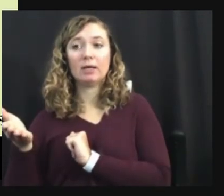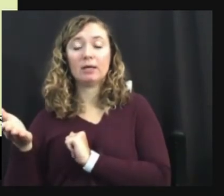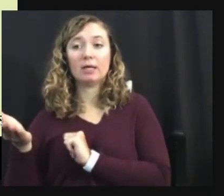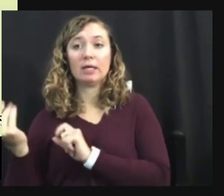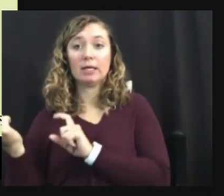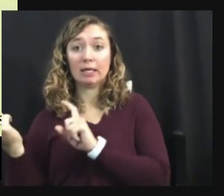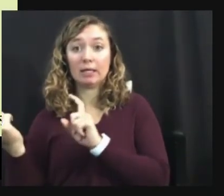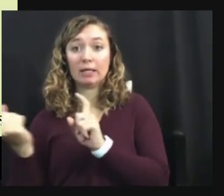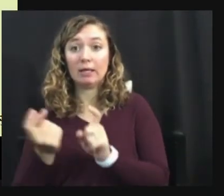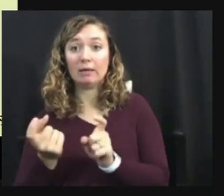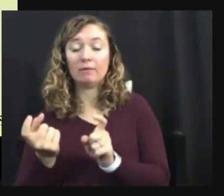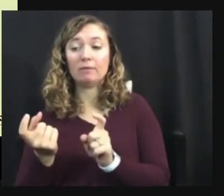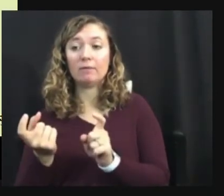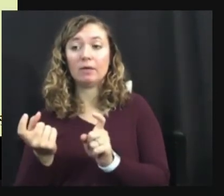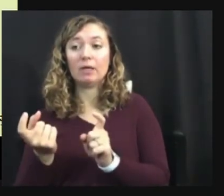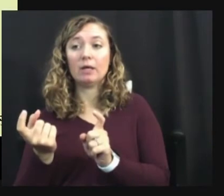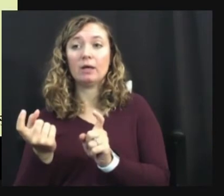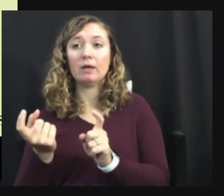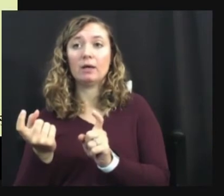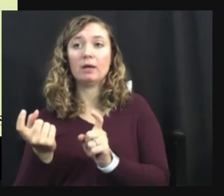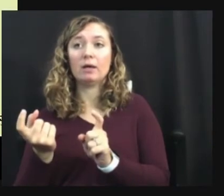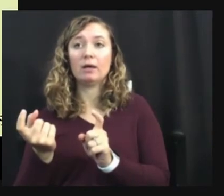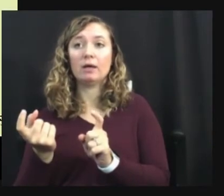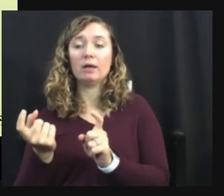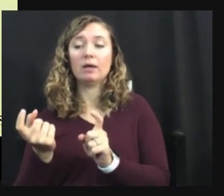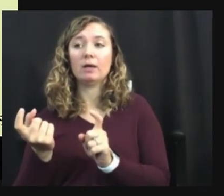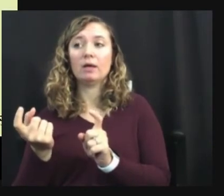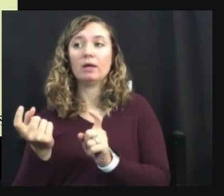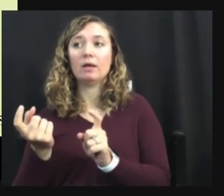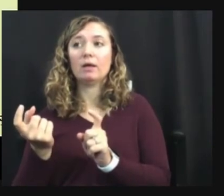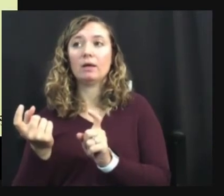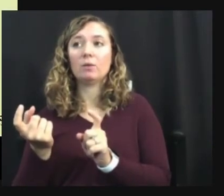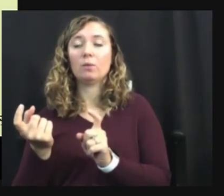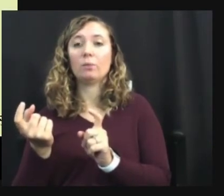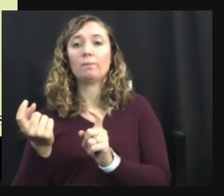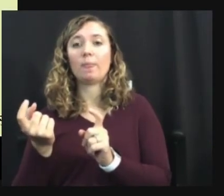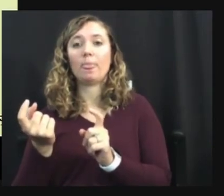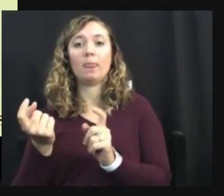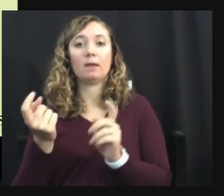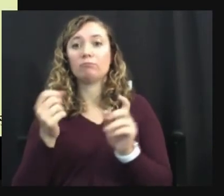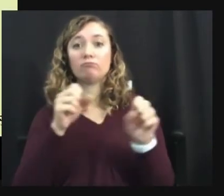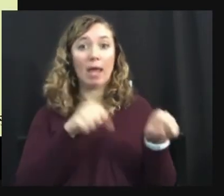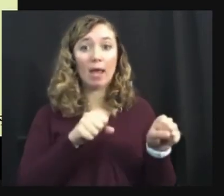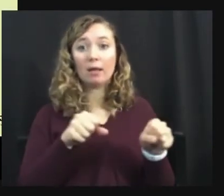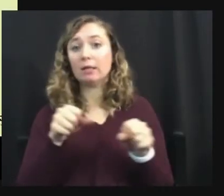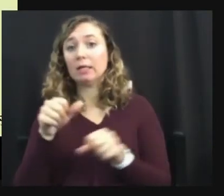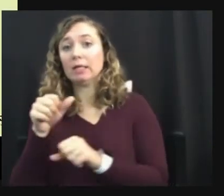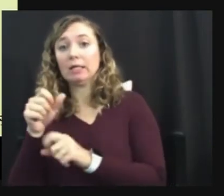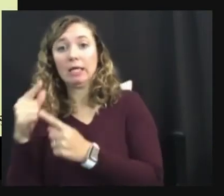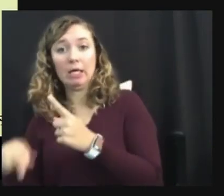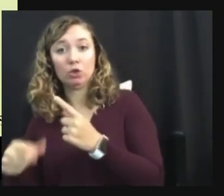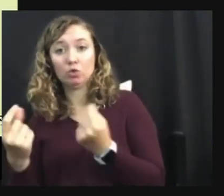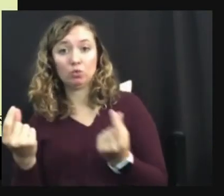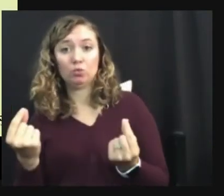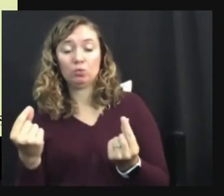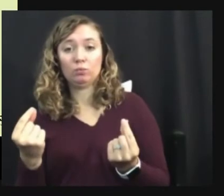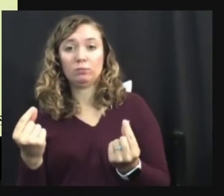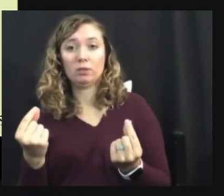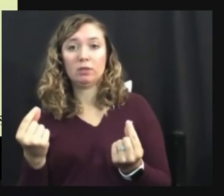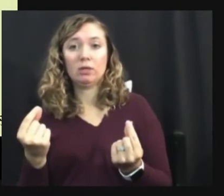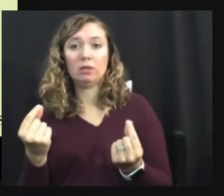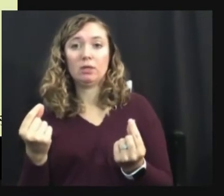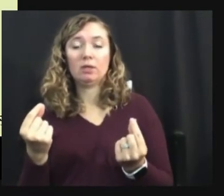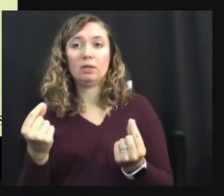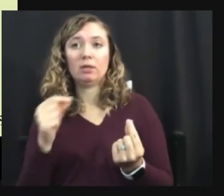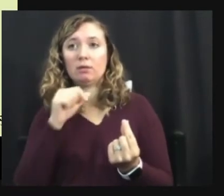what a person is, can and cannot do. Right. And it's, it's not, you know, uh, difficult